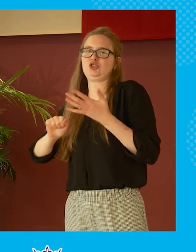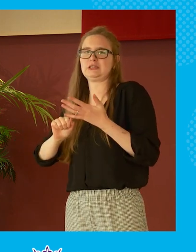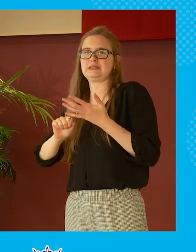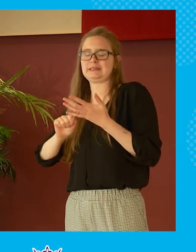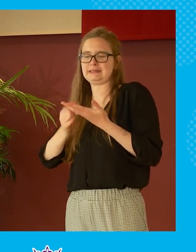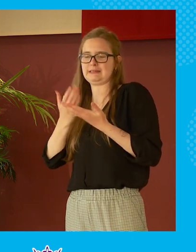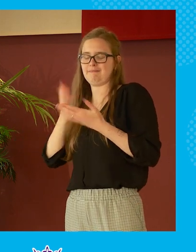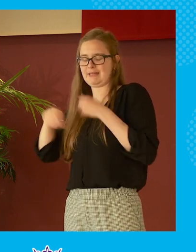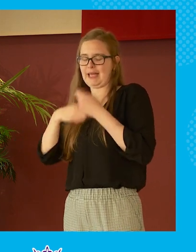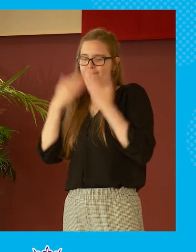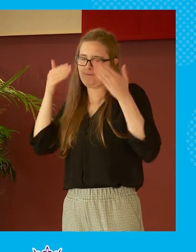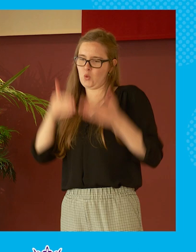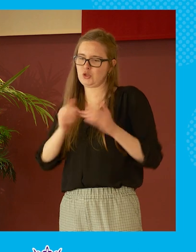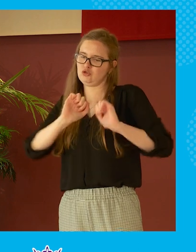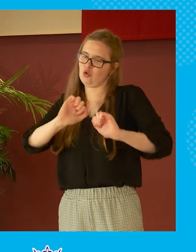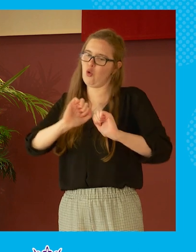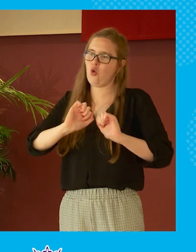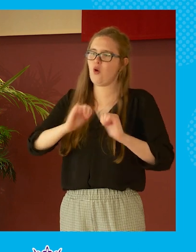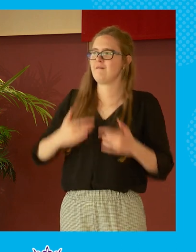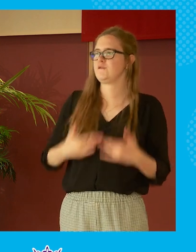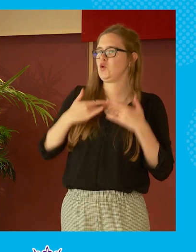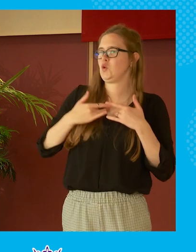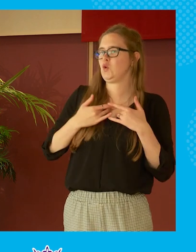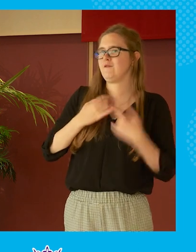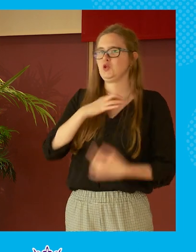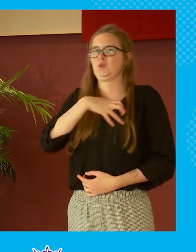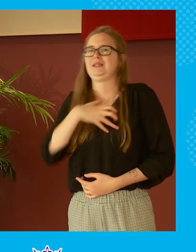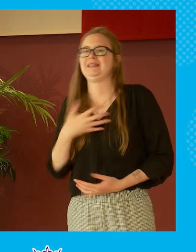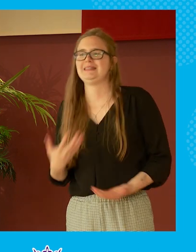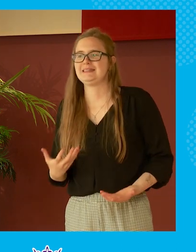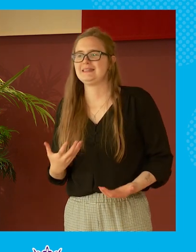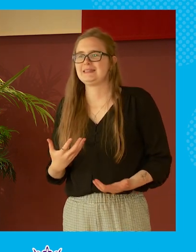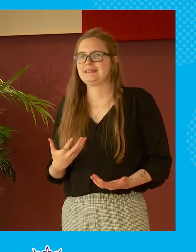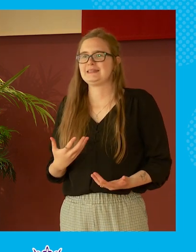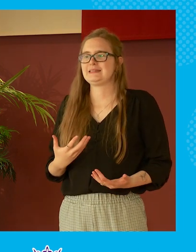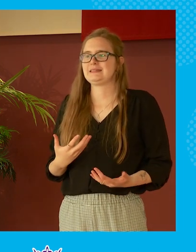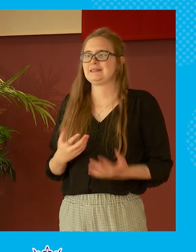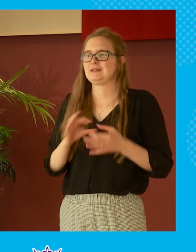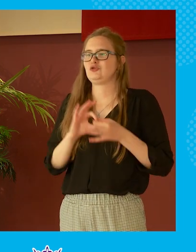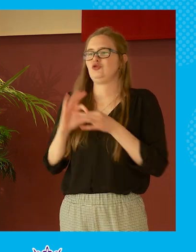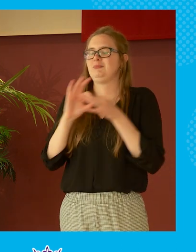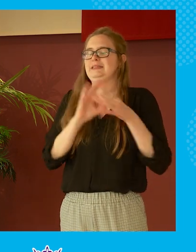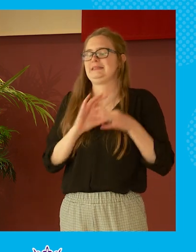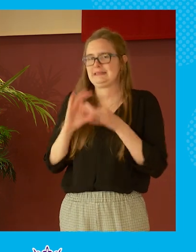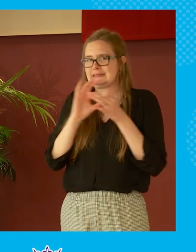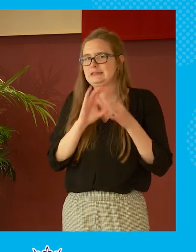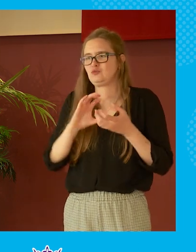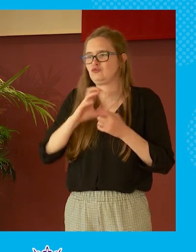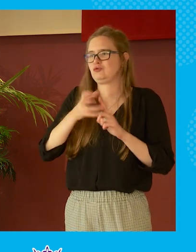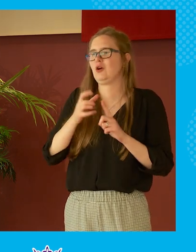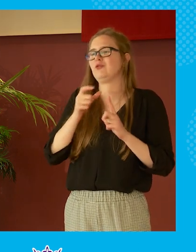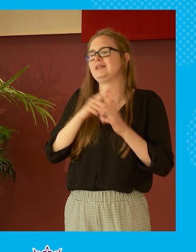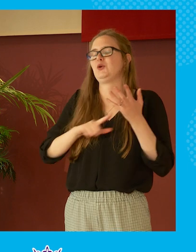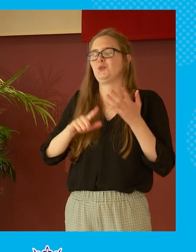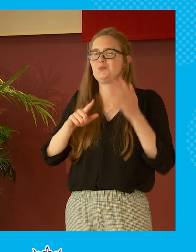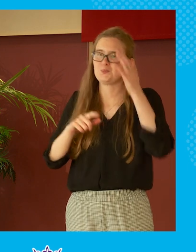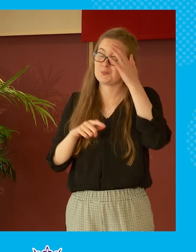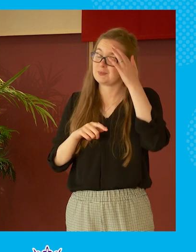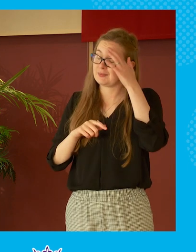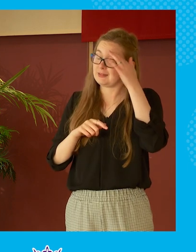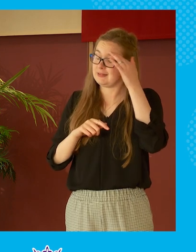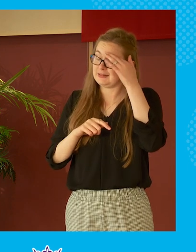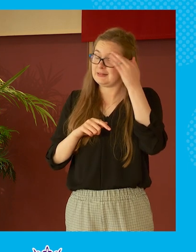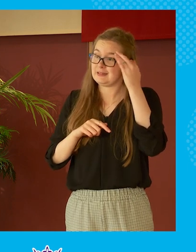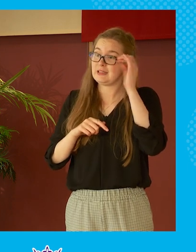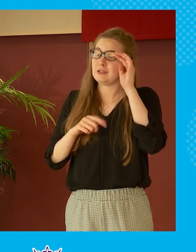uh your position on the union now that wasn't really the question that was at hand and it was very difficult